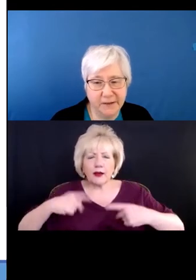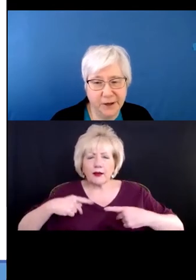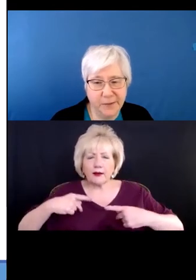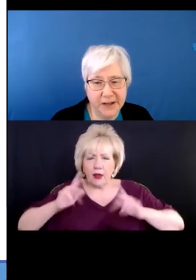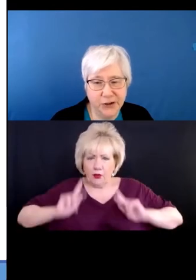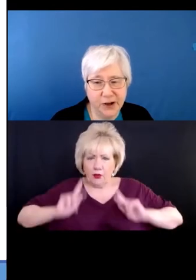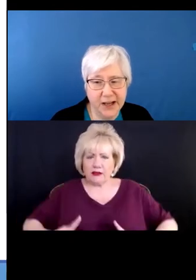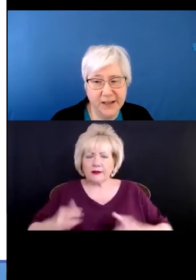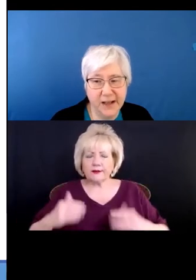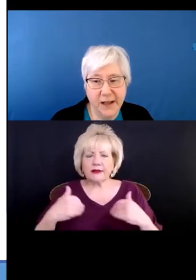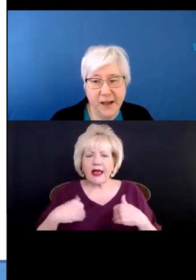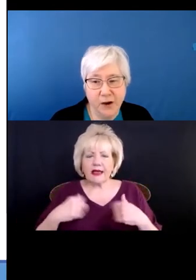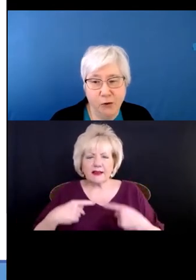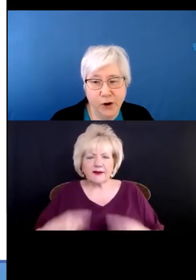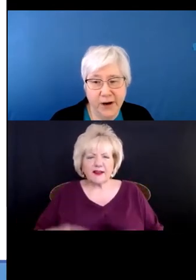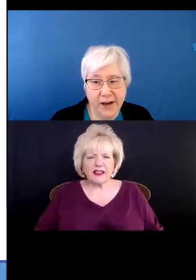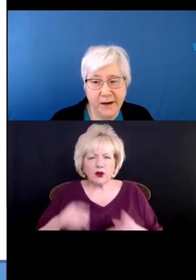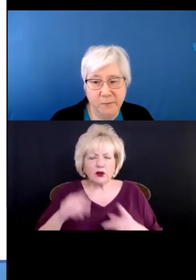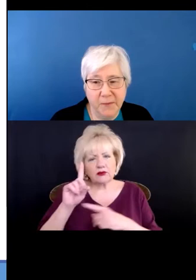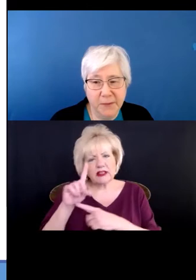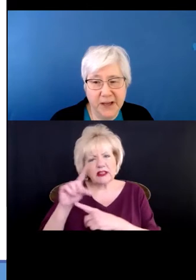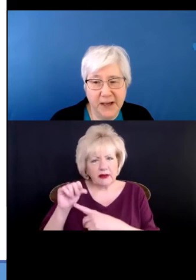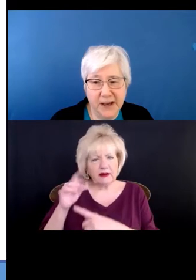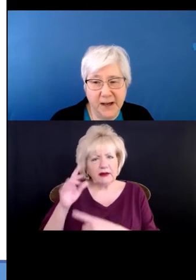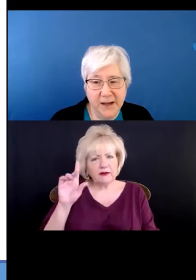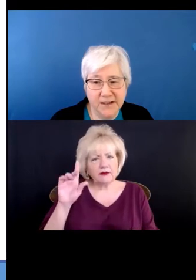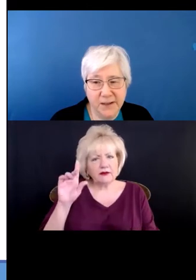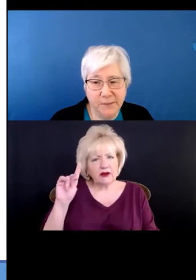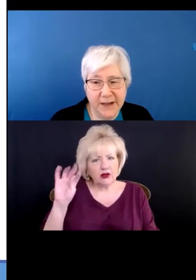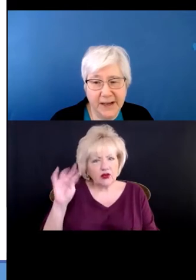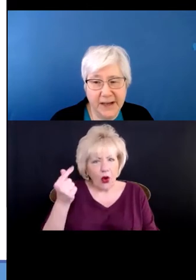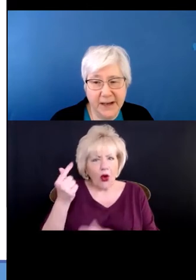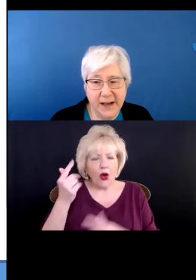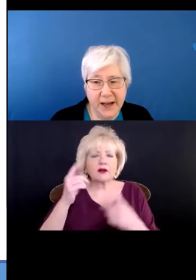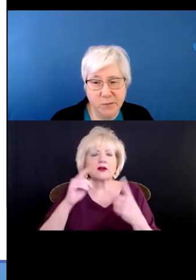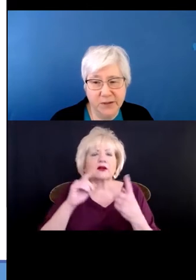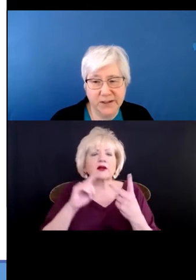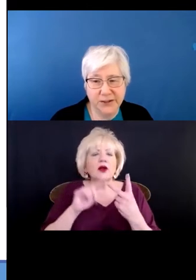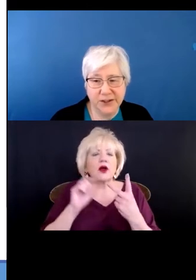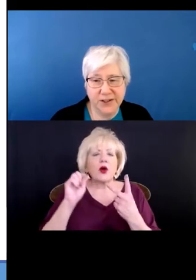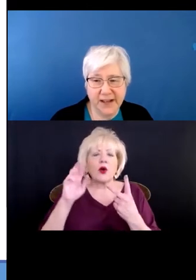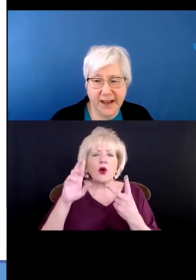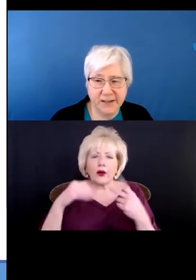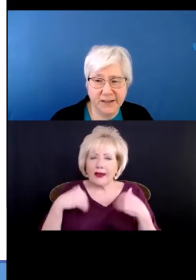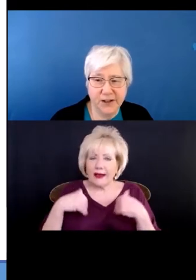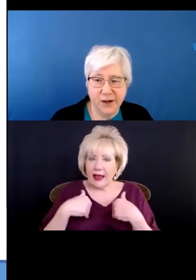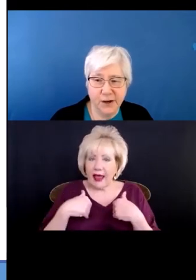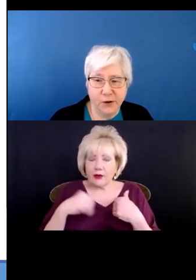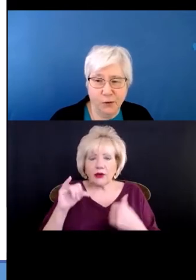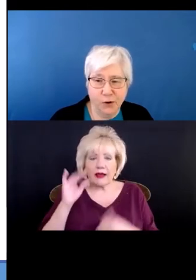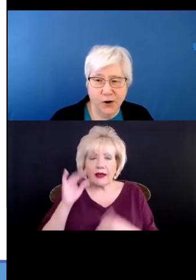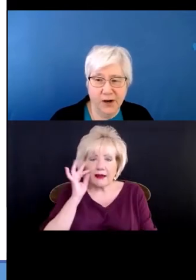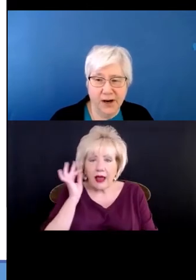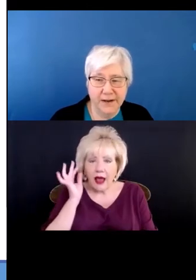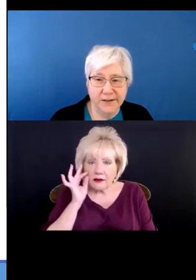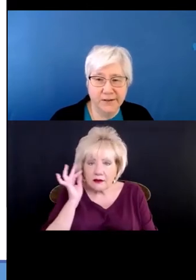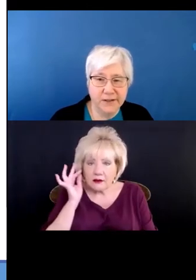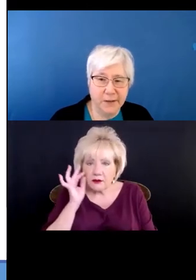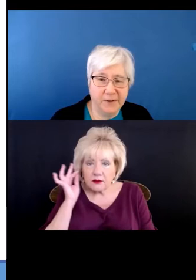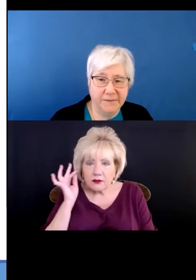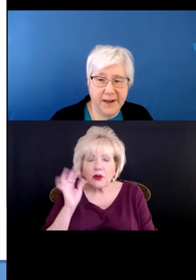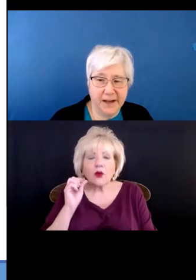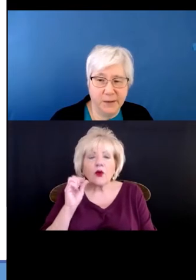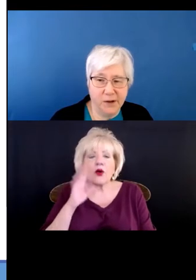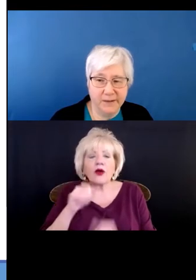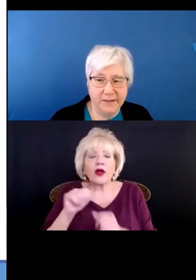Typically, that would be a dog. Or it may be simply an animal such as a cat or another